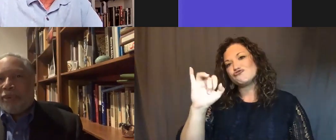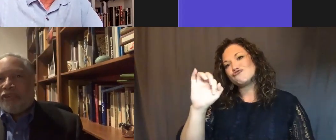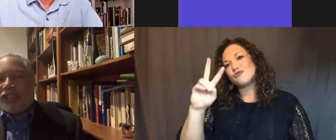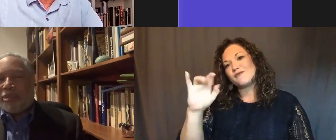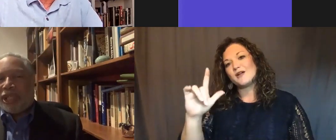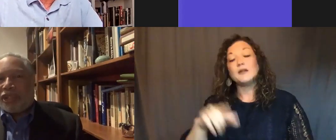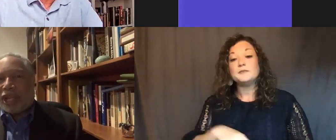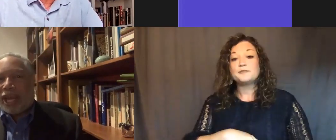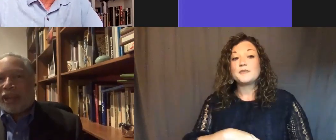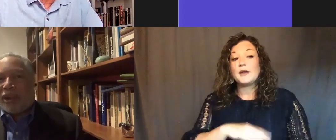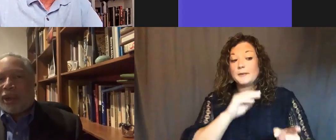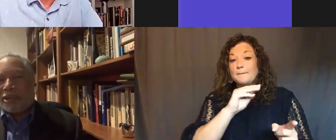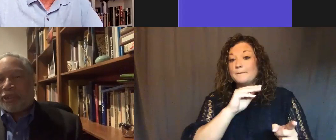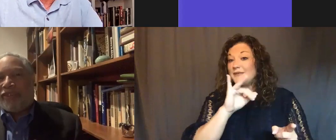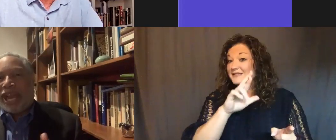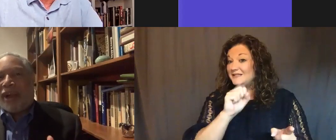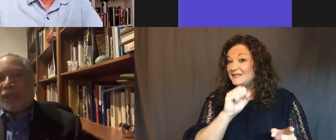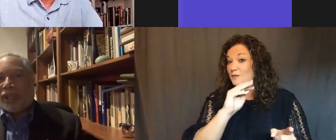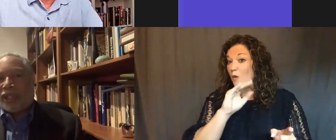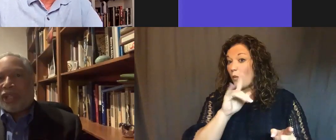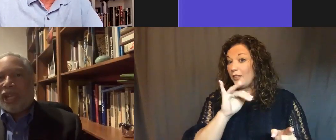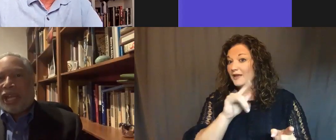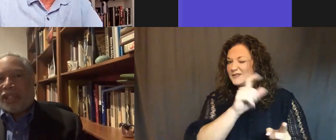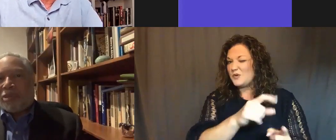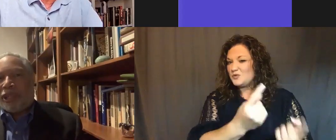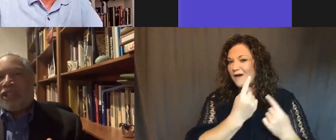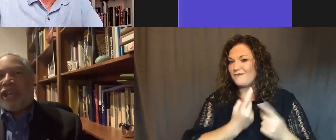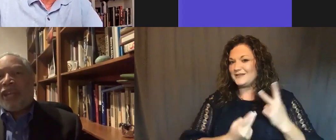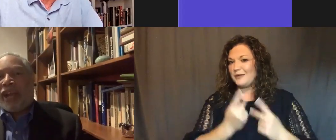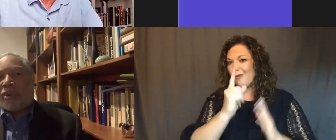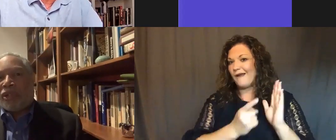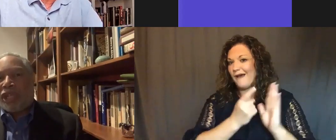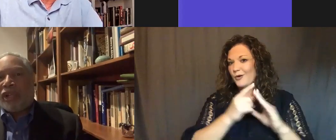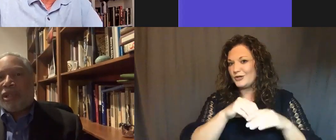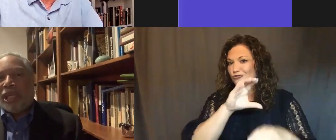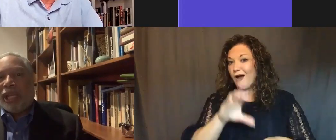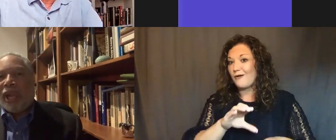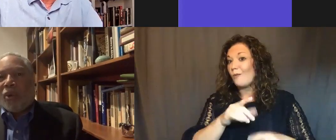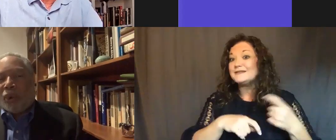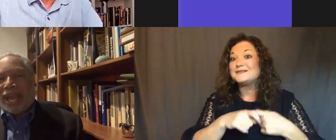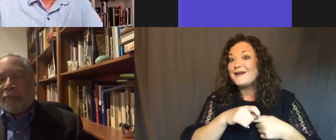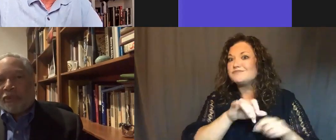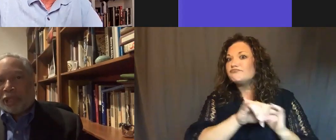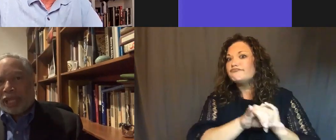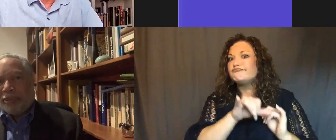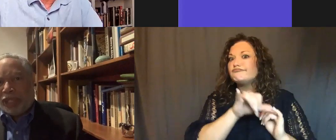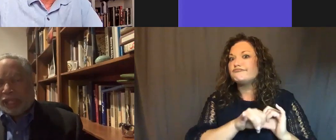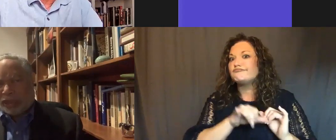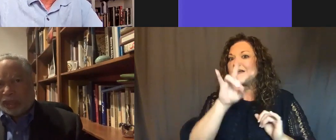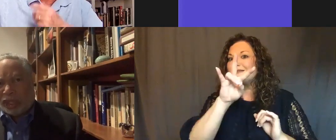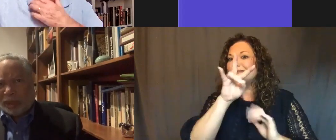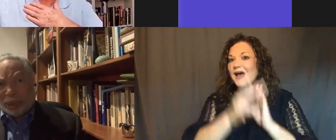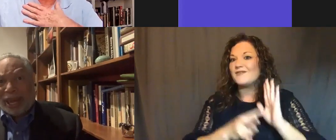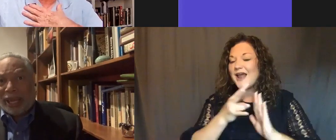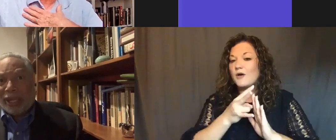Mobley came to visit me in Chicago and we should have an hour lunch. And she spent seven hours telling me what happened from the time she